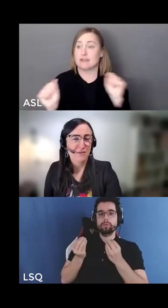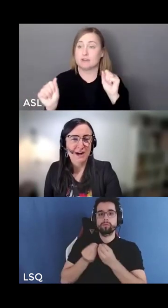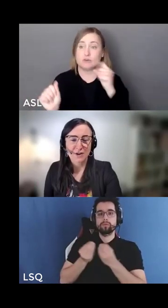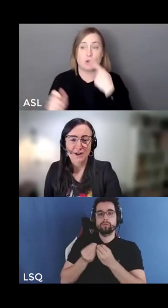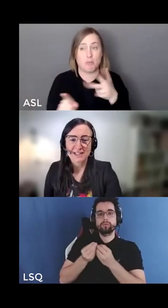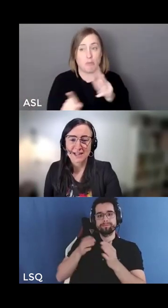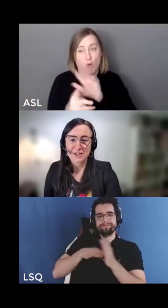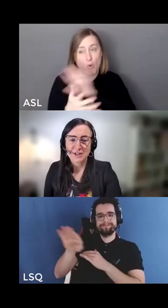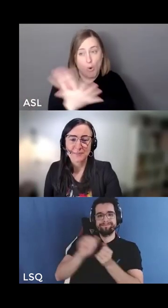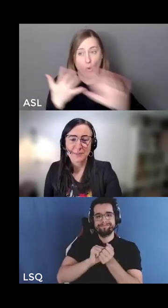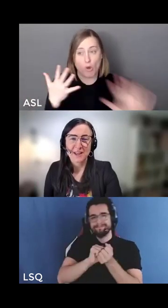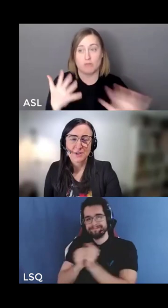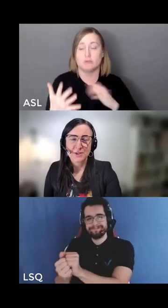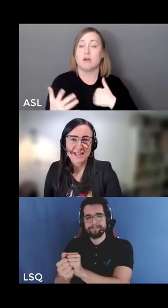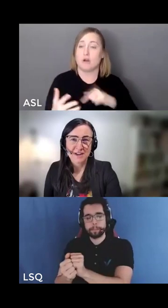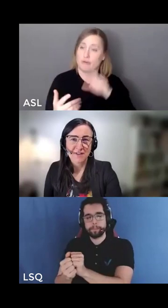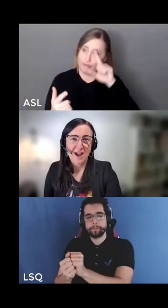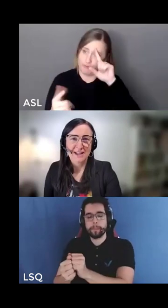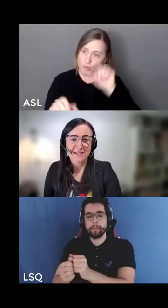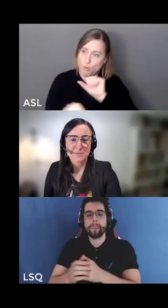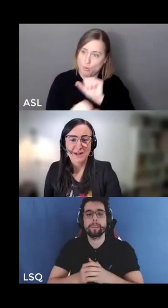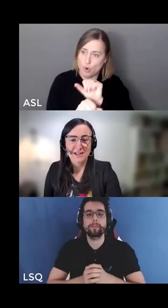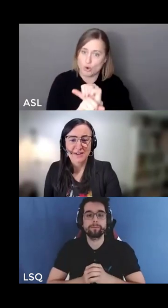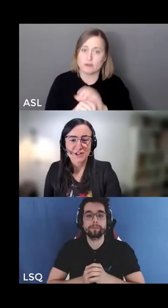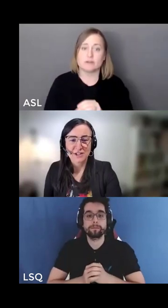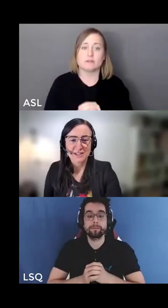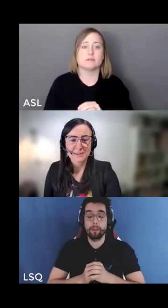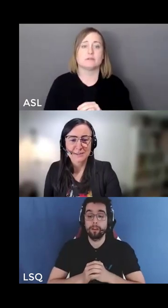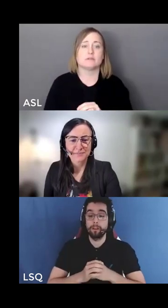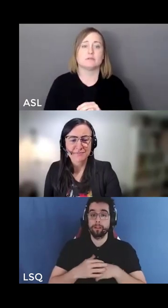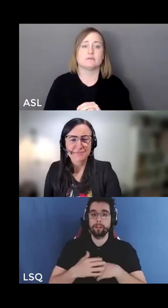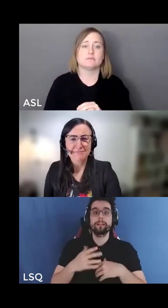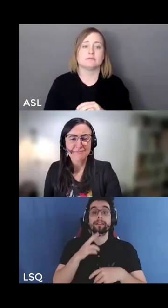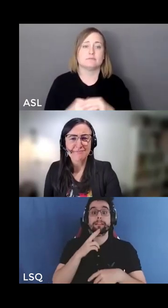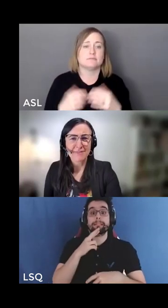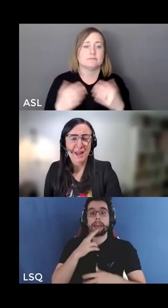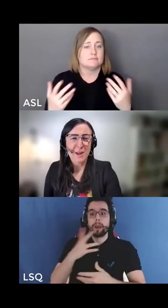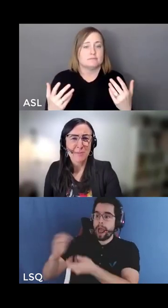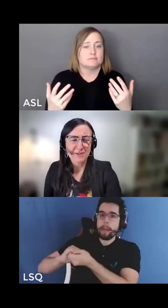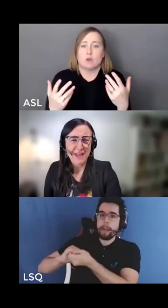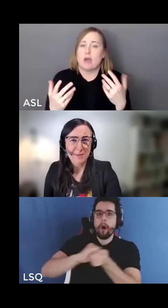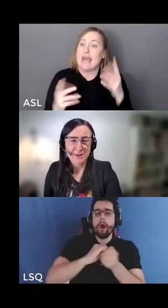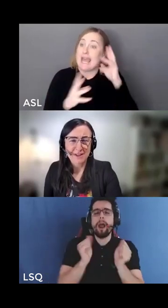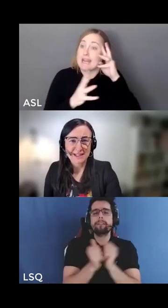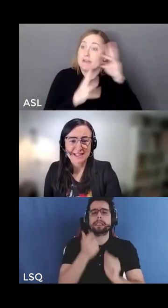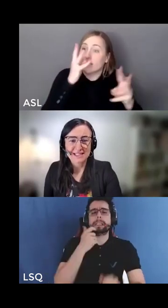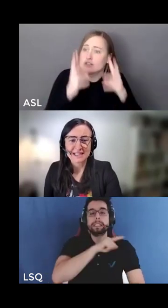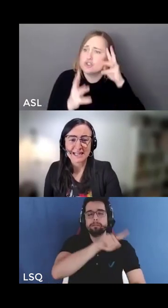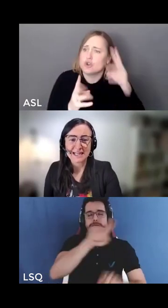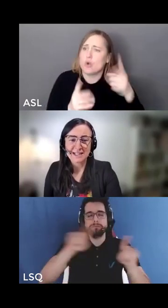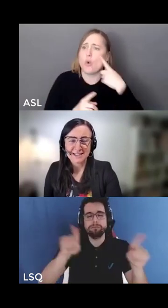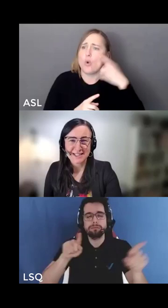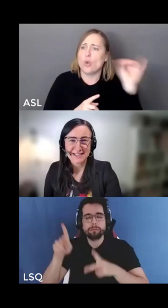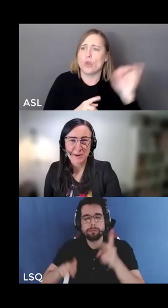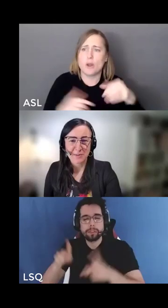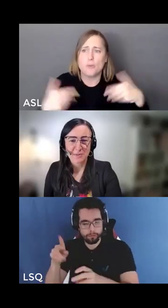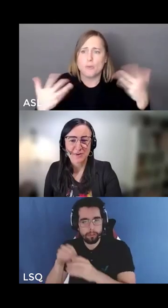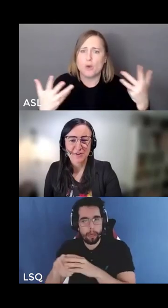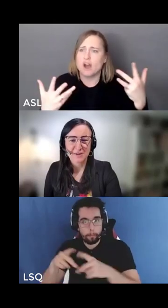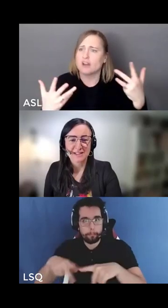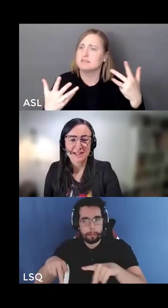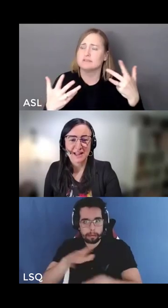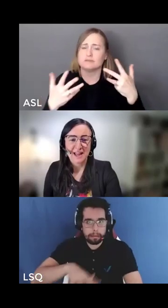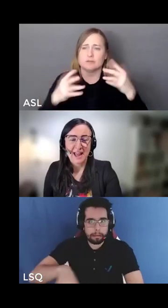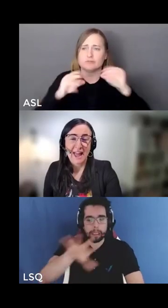right across the country to identify and spread innovations, build capabilities to lead sustainable